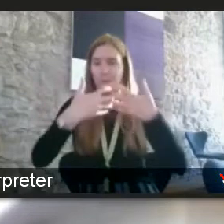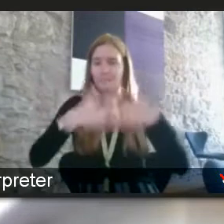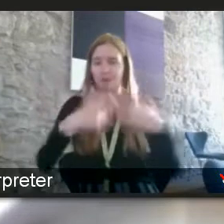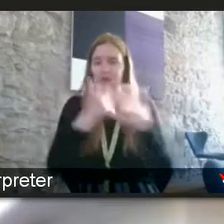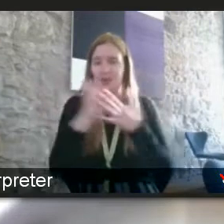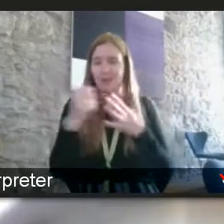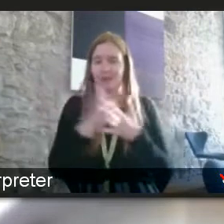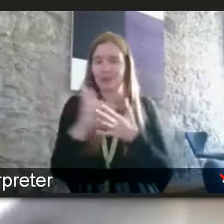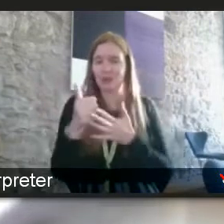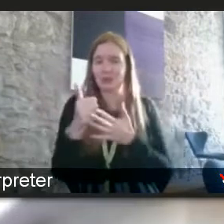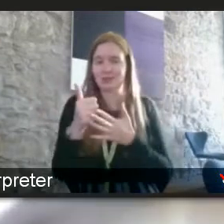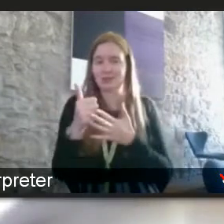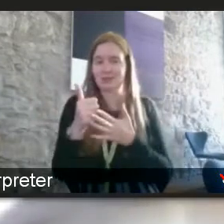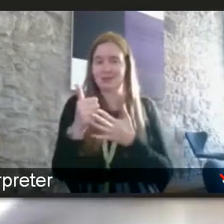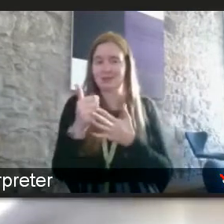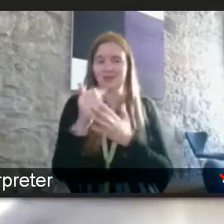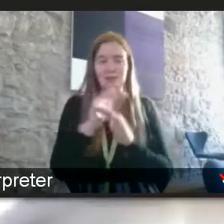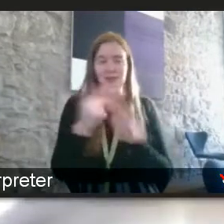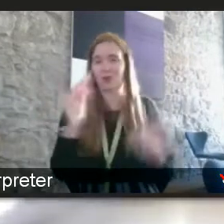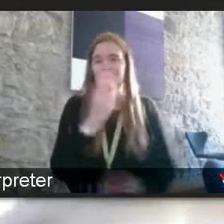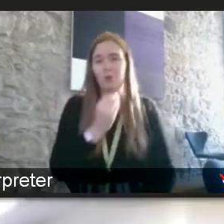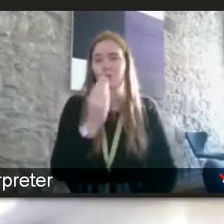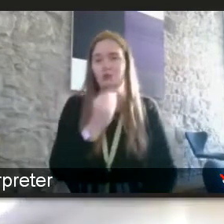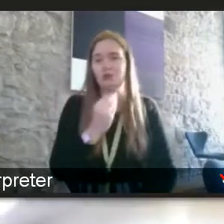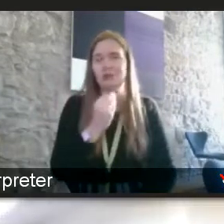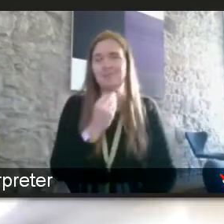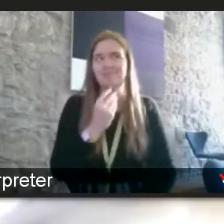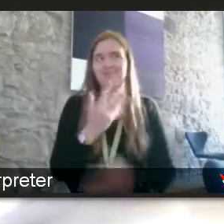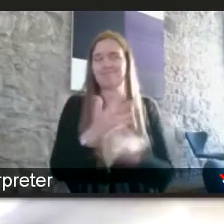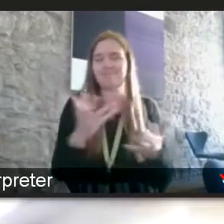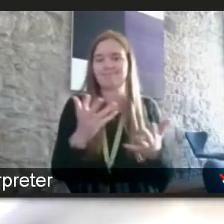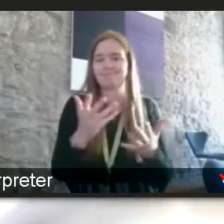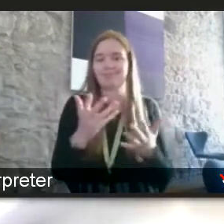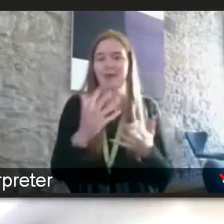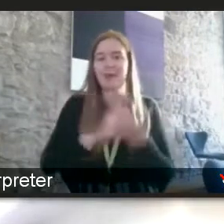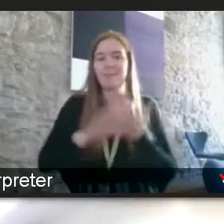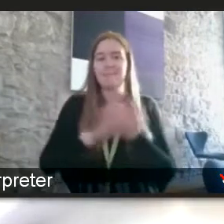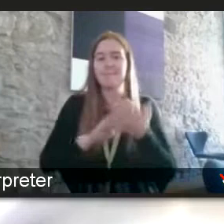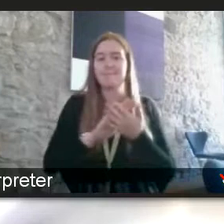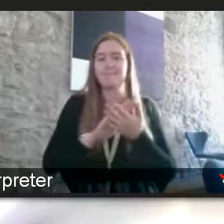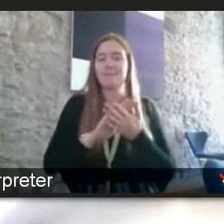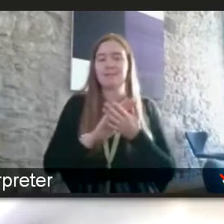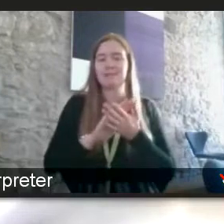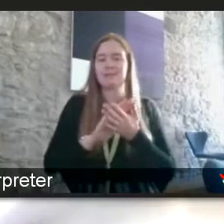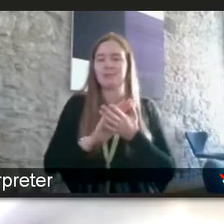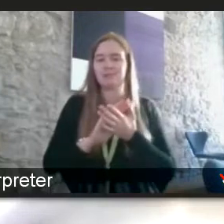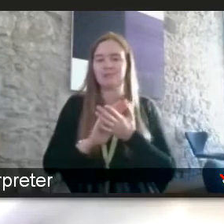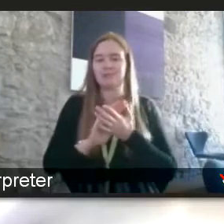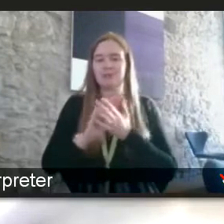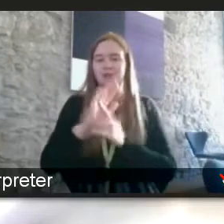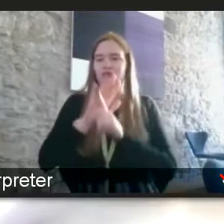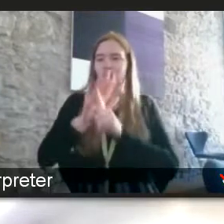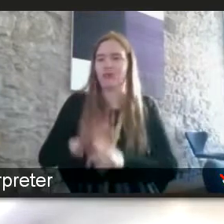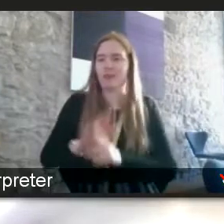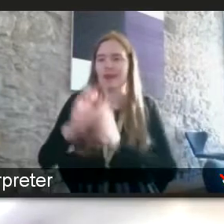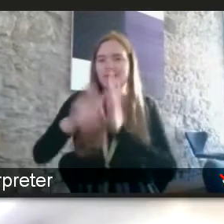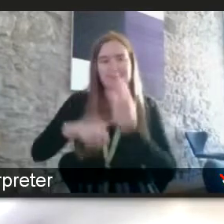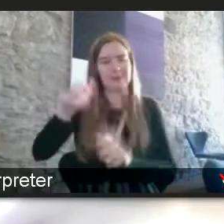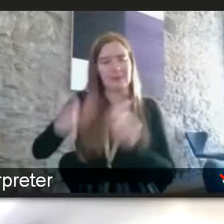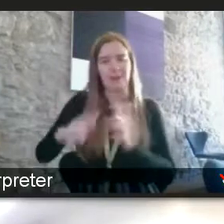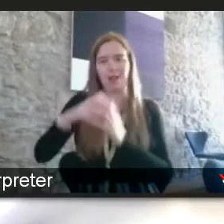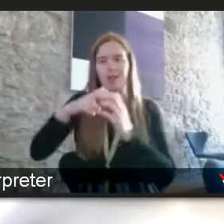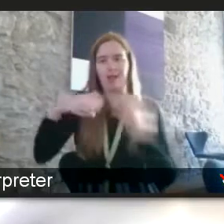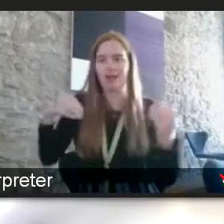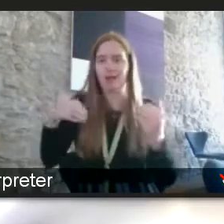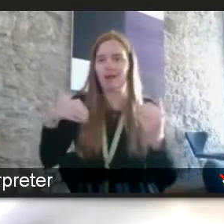are not being used effectively is going to disadvantage and discriminate against disabled people listen